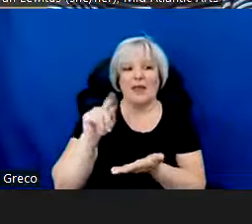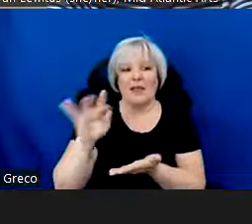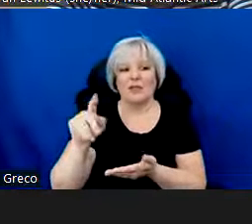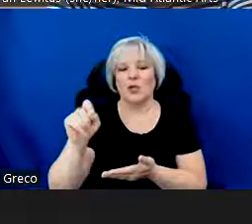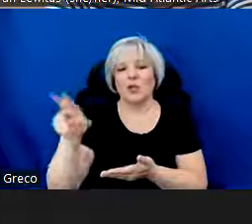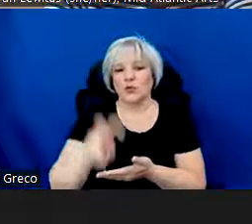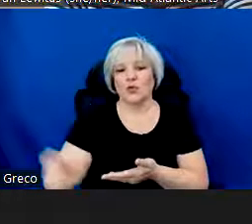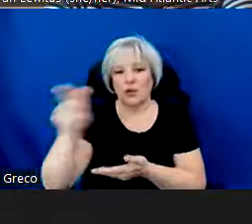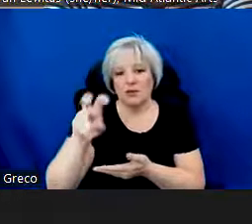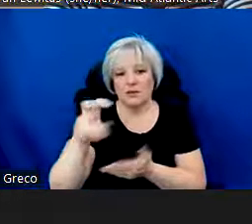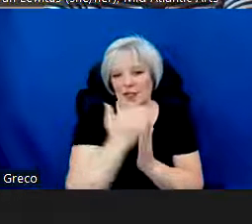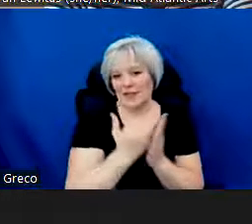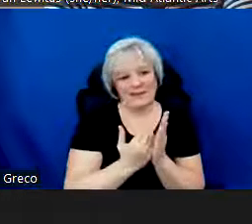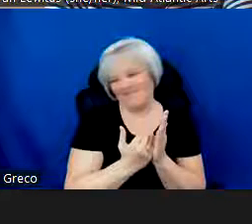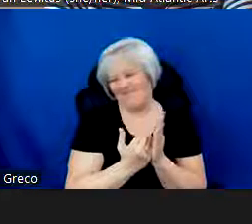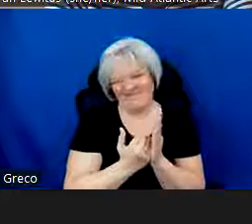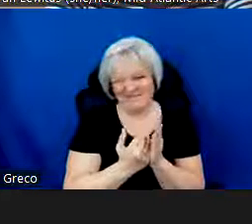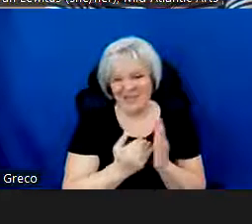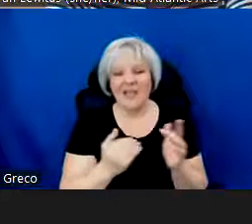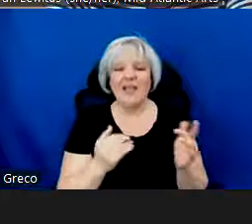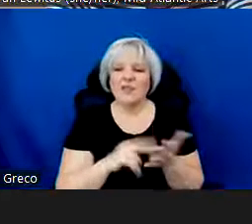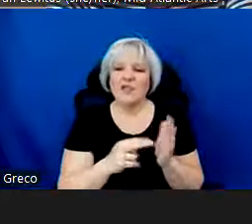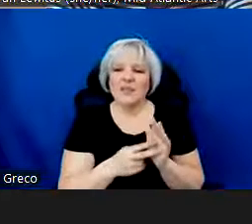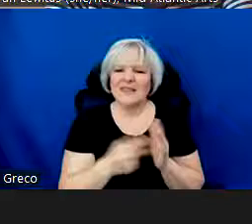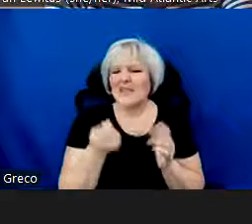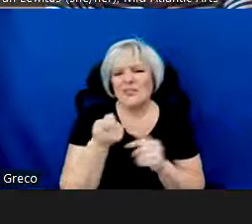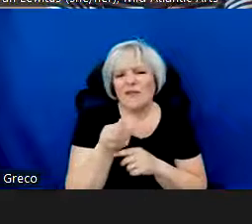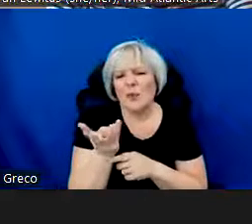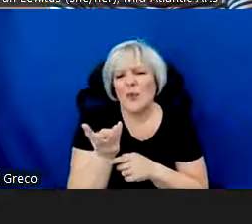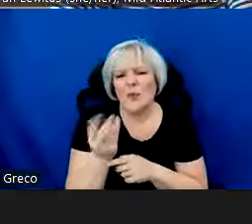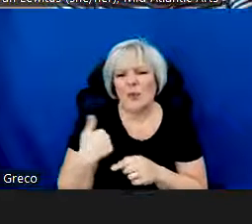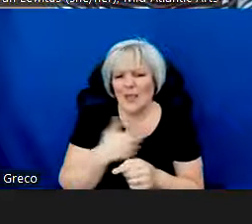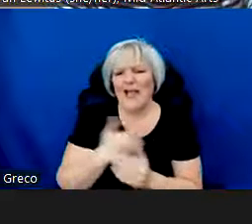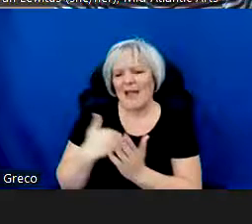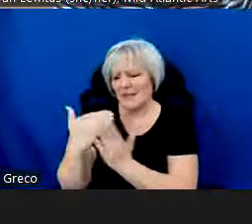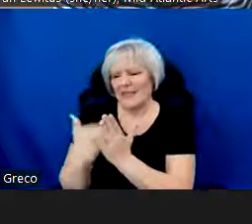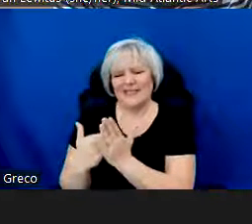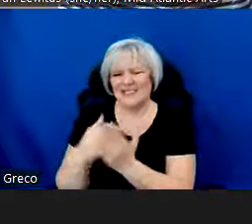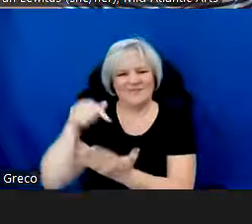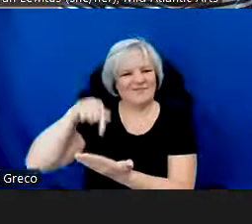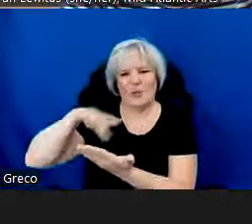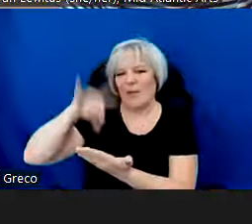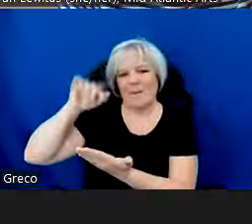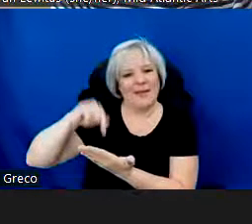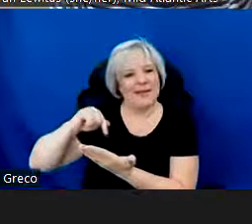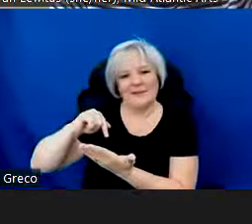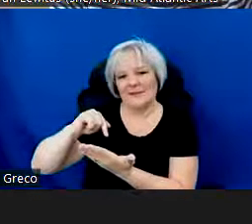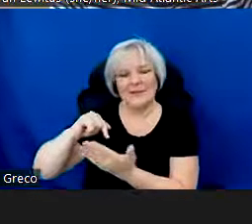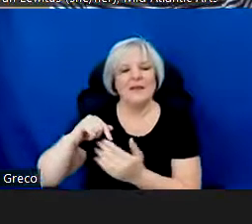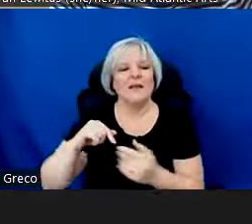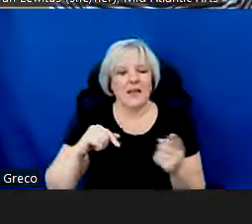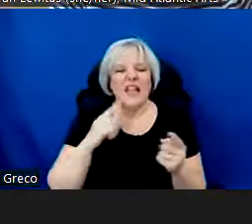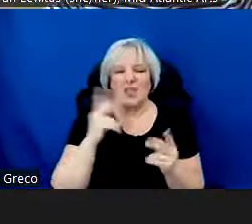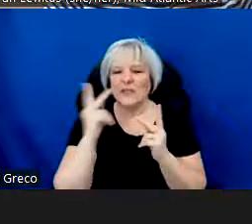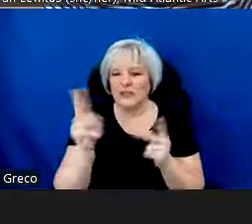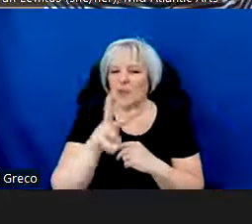This applies to a relatively small number of artists or companies, and those rosters can be found on the Mid-Atlantic Arts